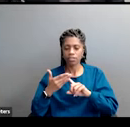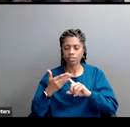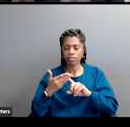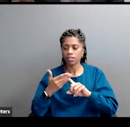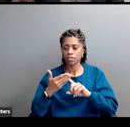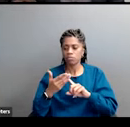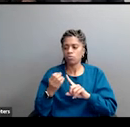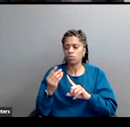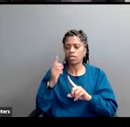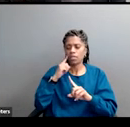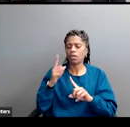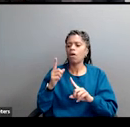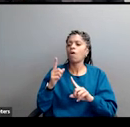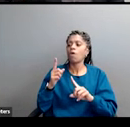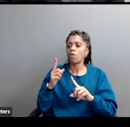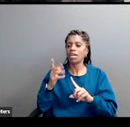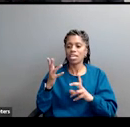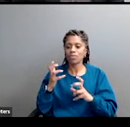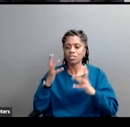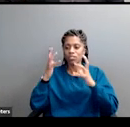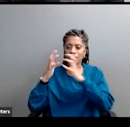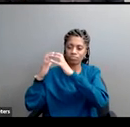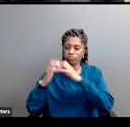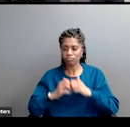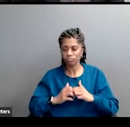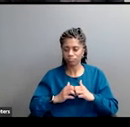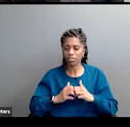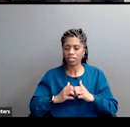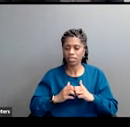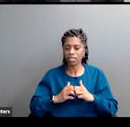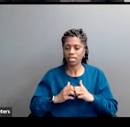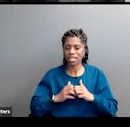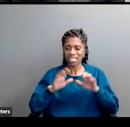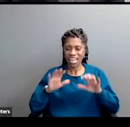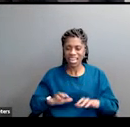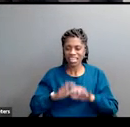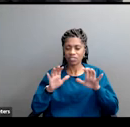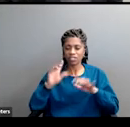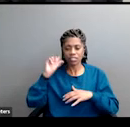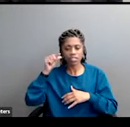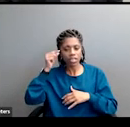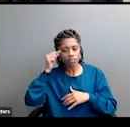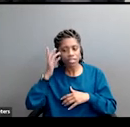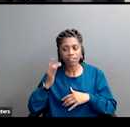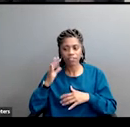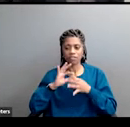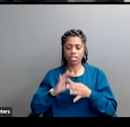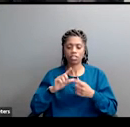committed to dismantling activist government if appealed to in racial terms.